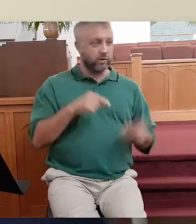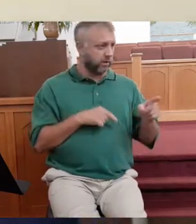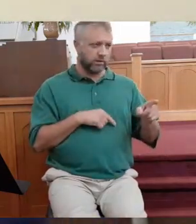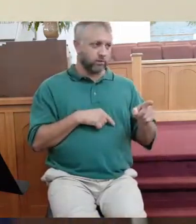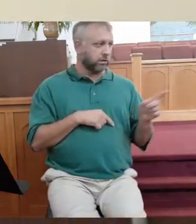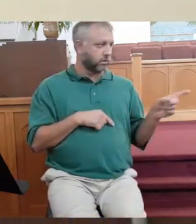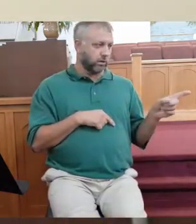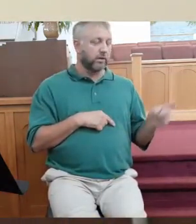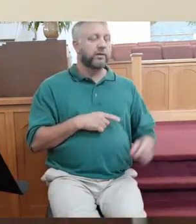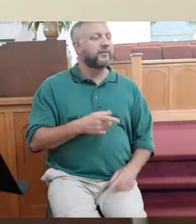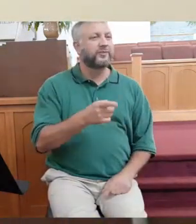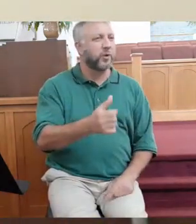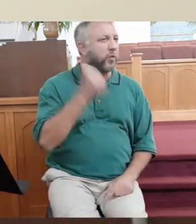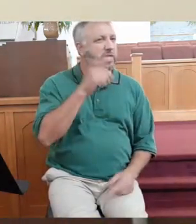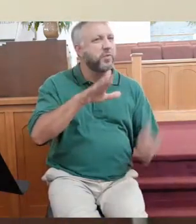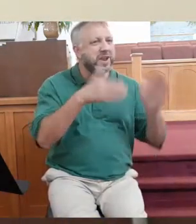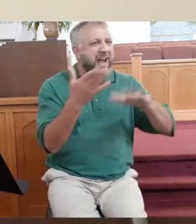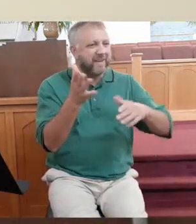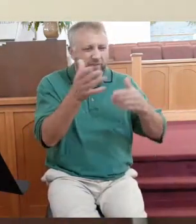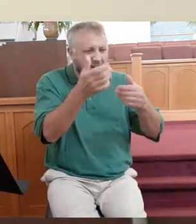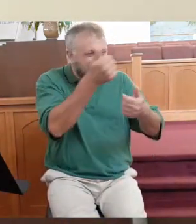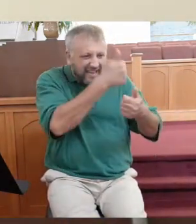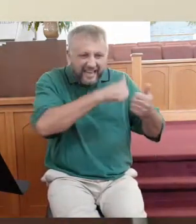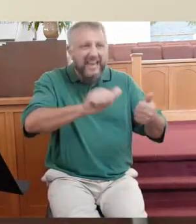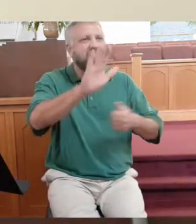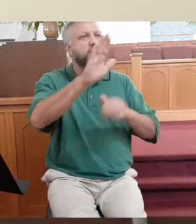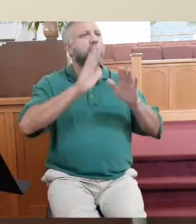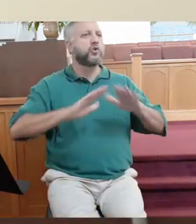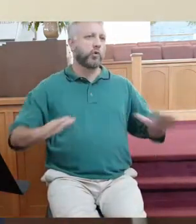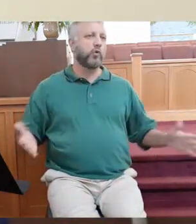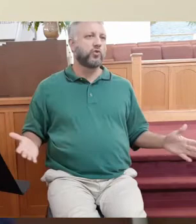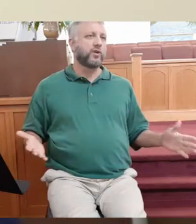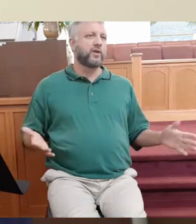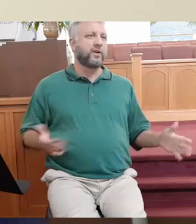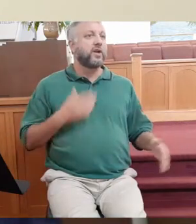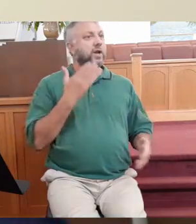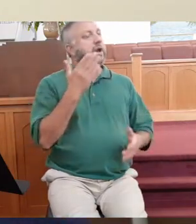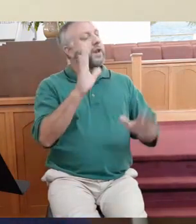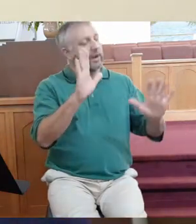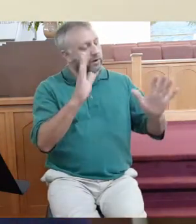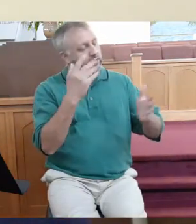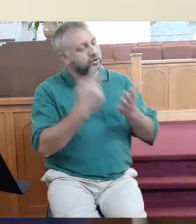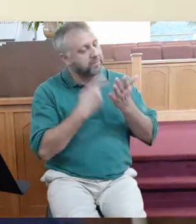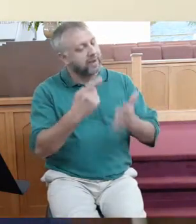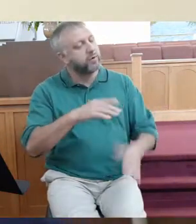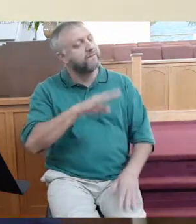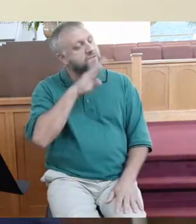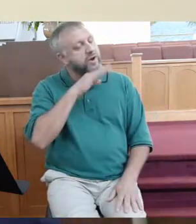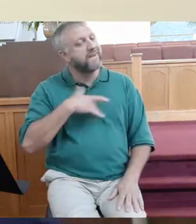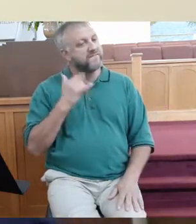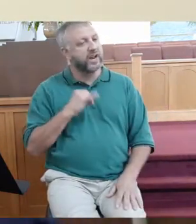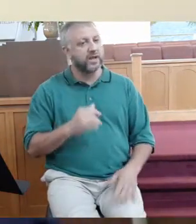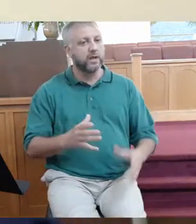none of you mamas and daddies would do that, would you? Now, there might be times where you feel like that.